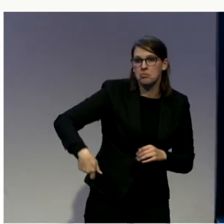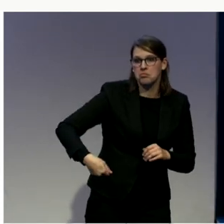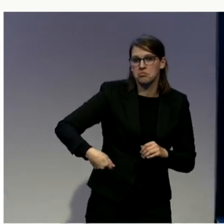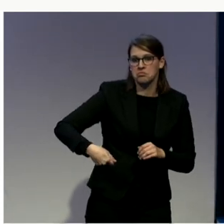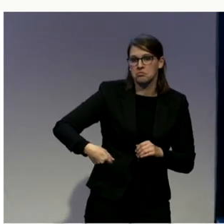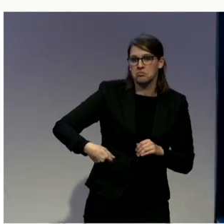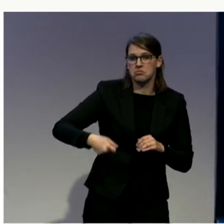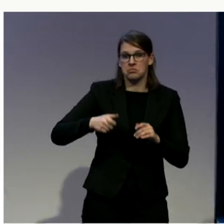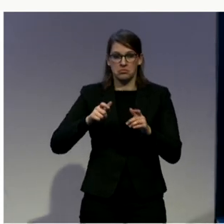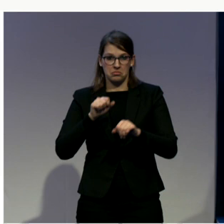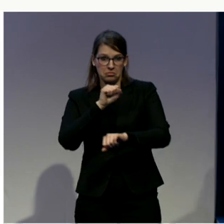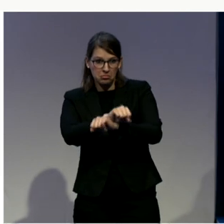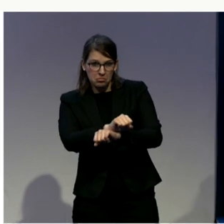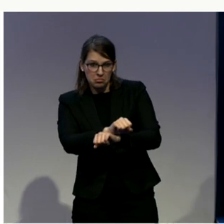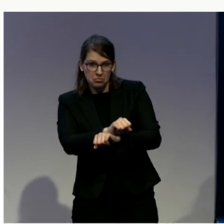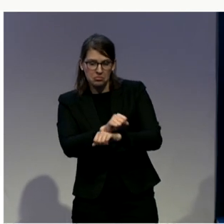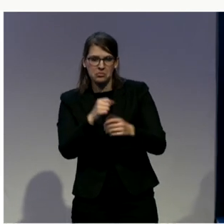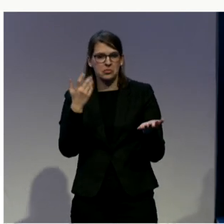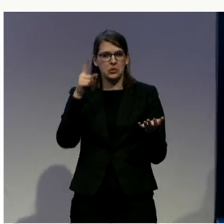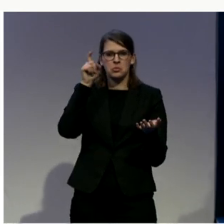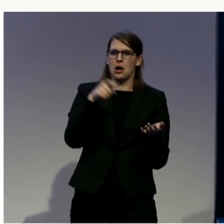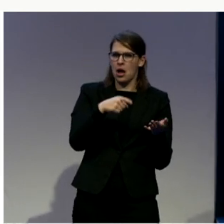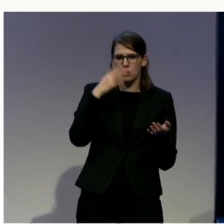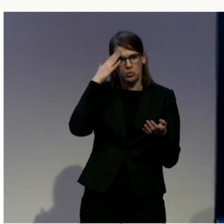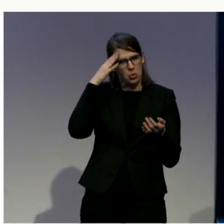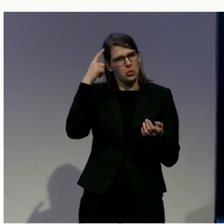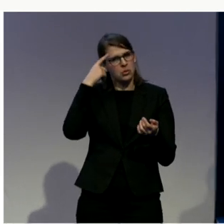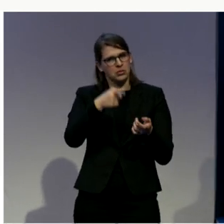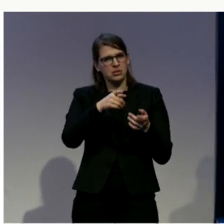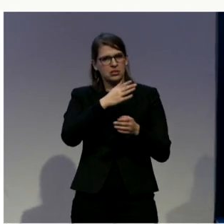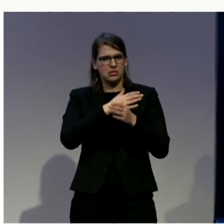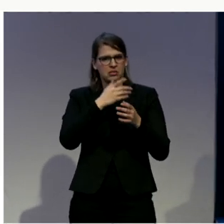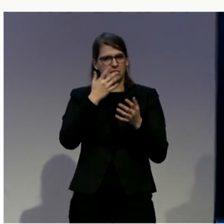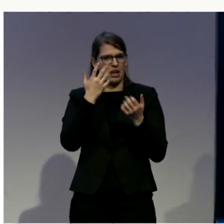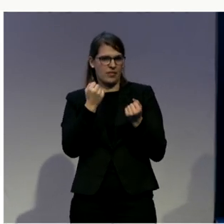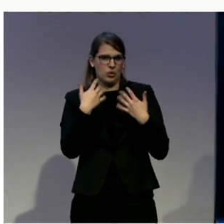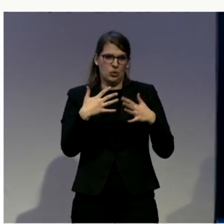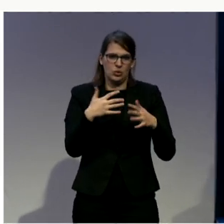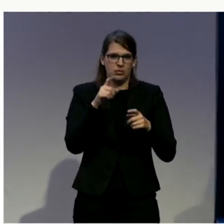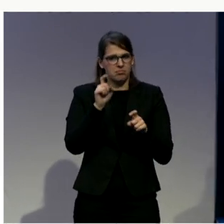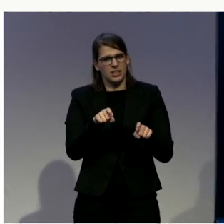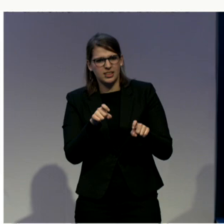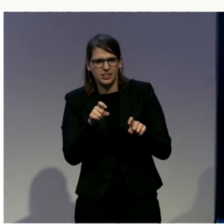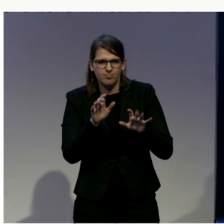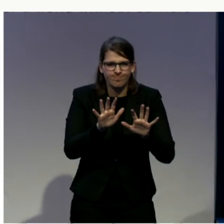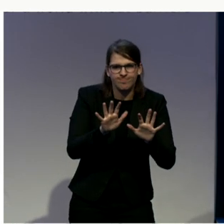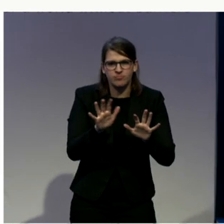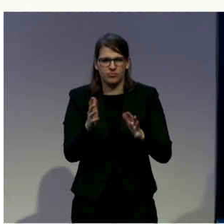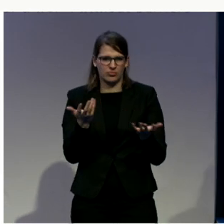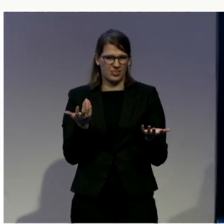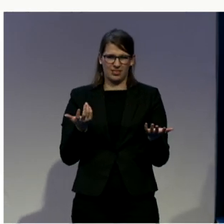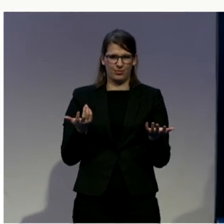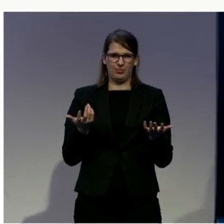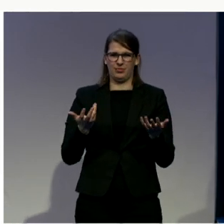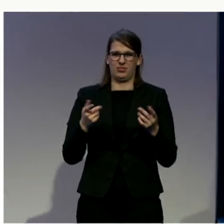that they're dangerous and no one will take care of them. So criminal law is a safeguard, it's in itself a